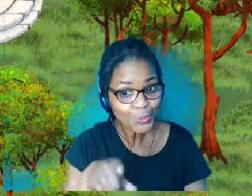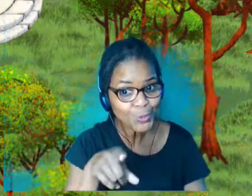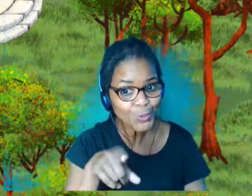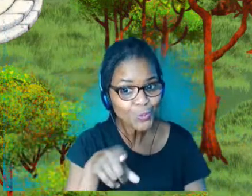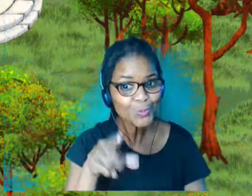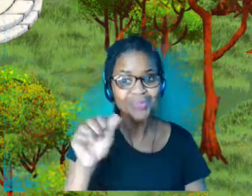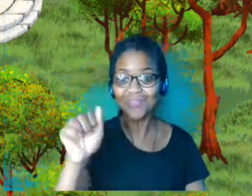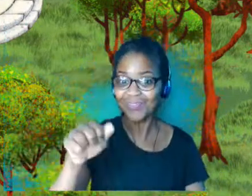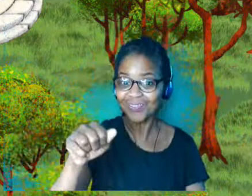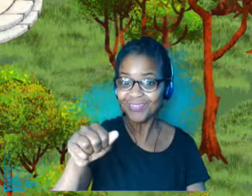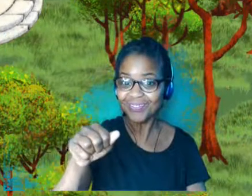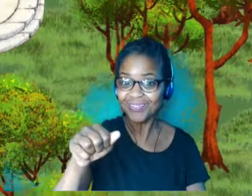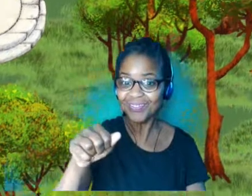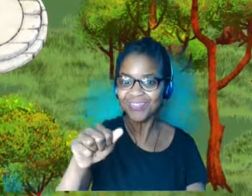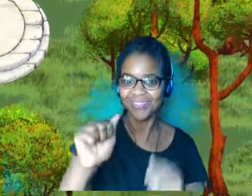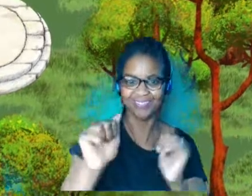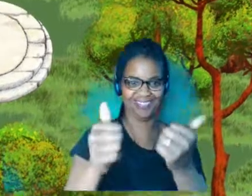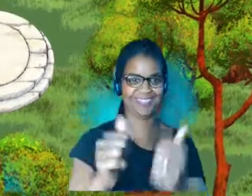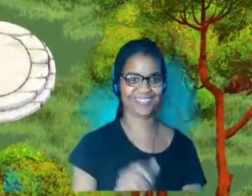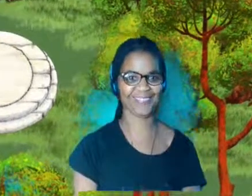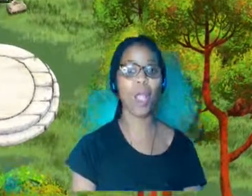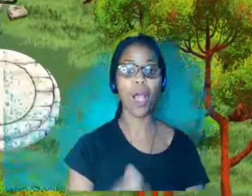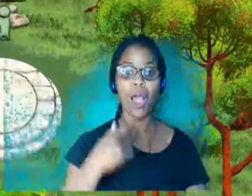Awesome. So I'm going to begin walking.